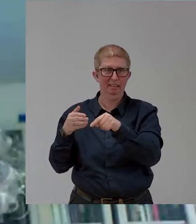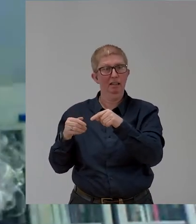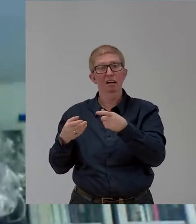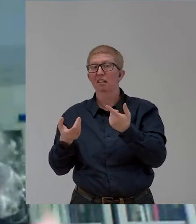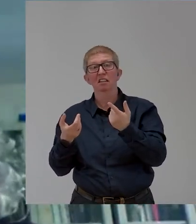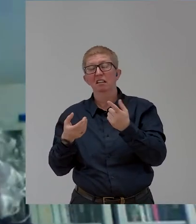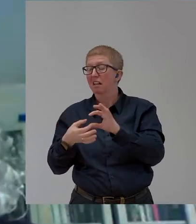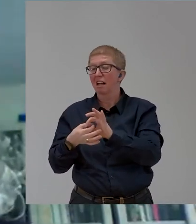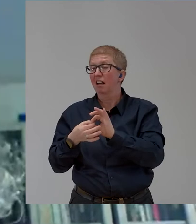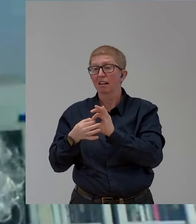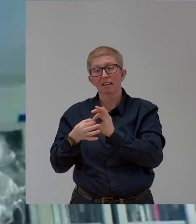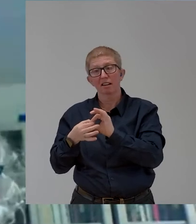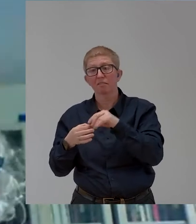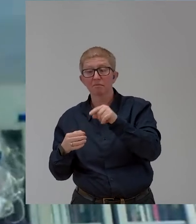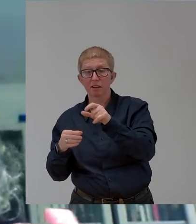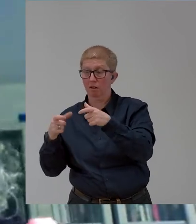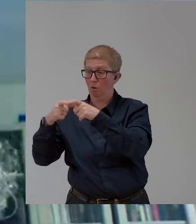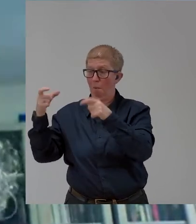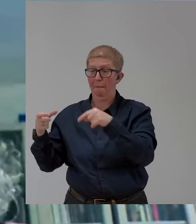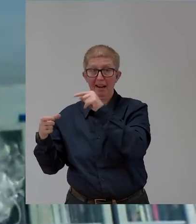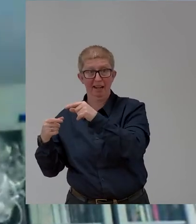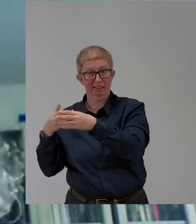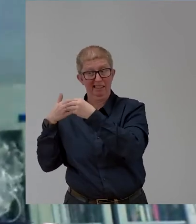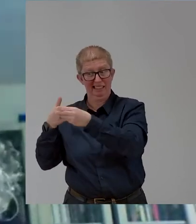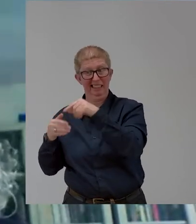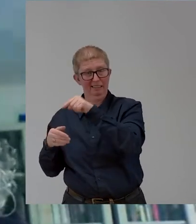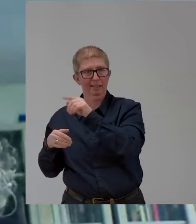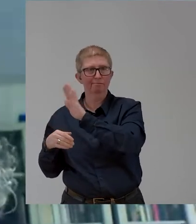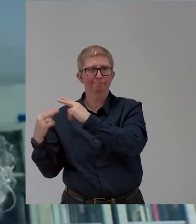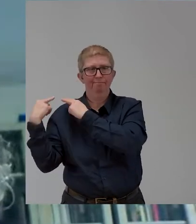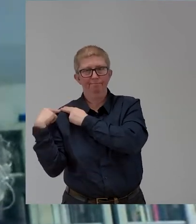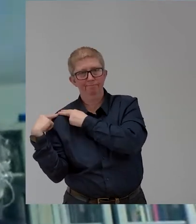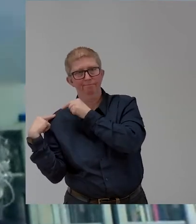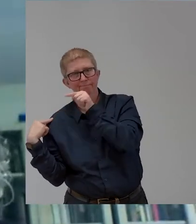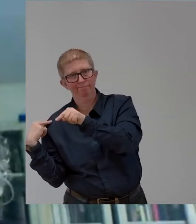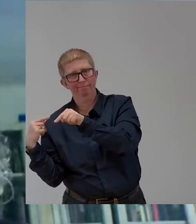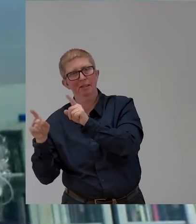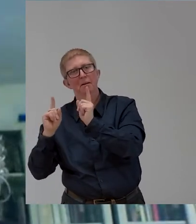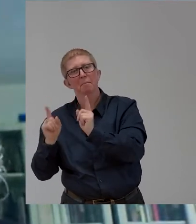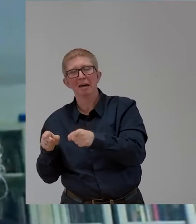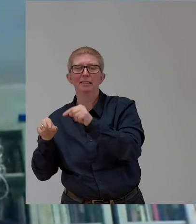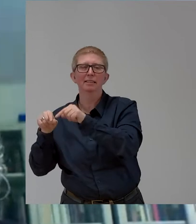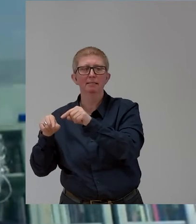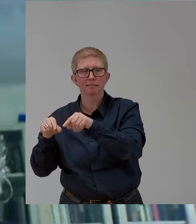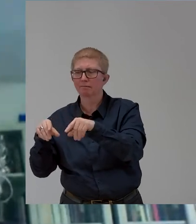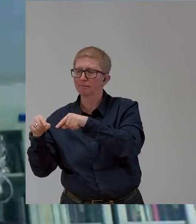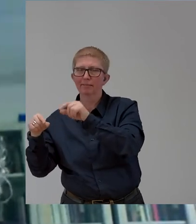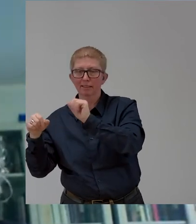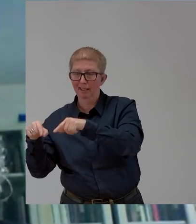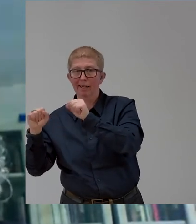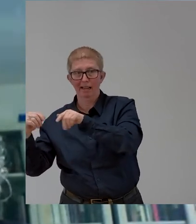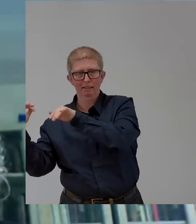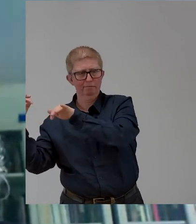public sector, UN entities. It's really the leaders that will influence whether an organization